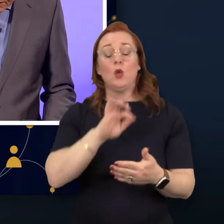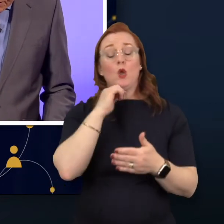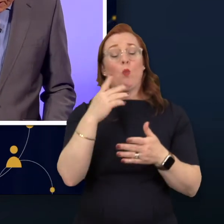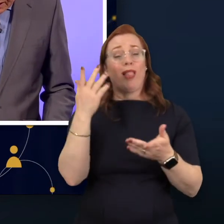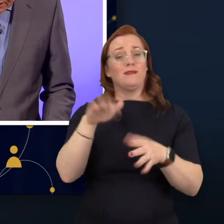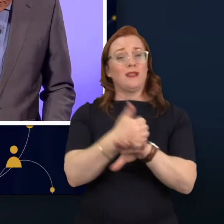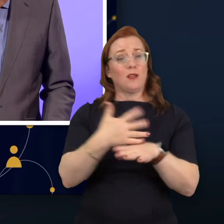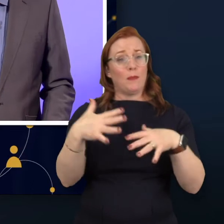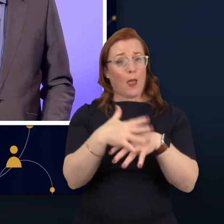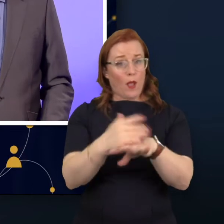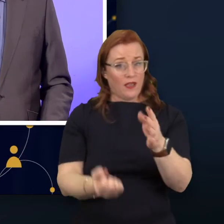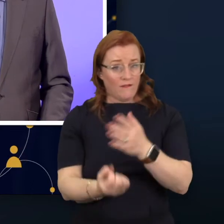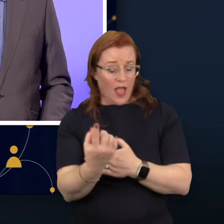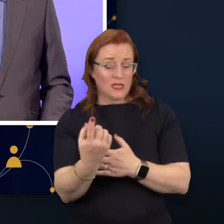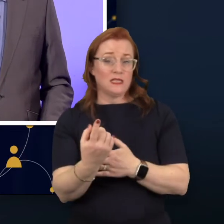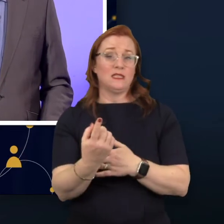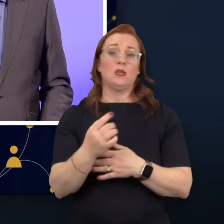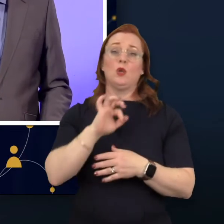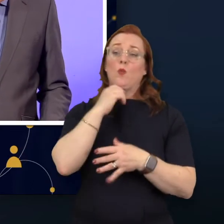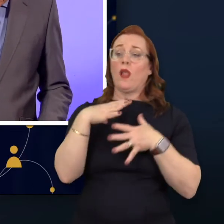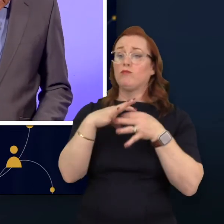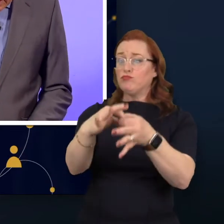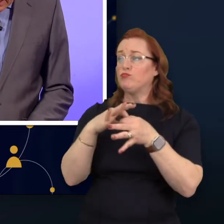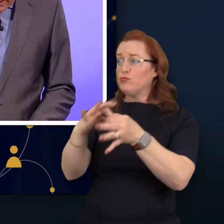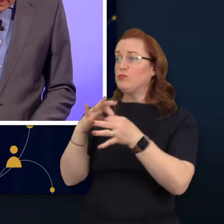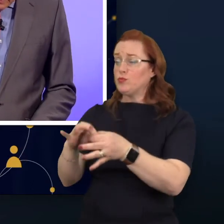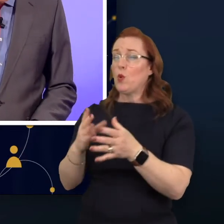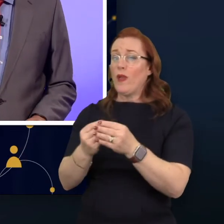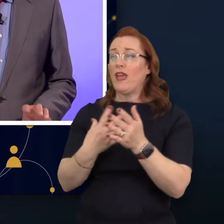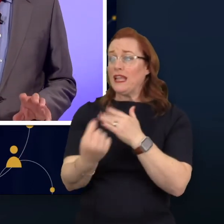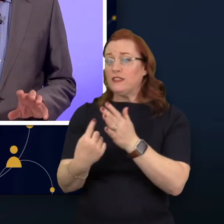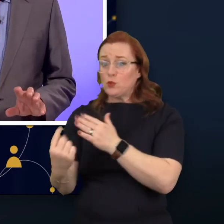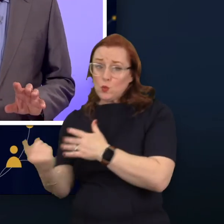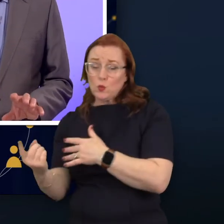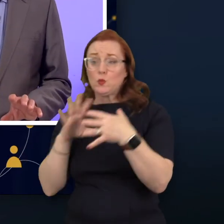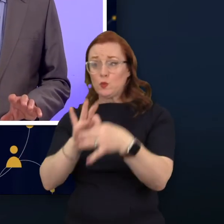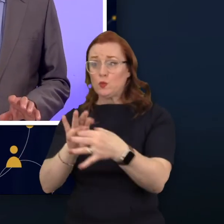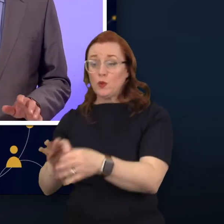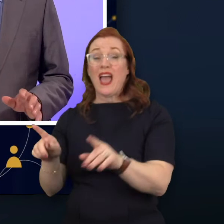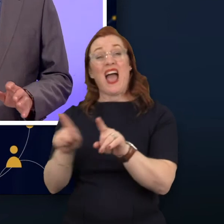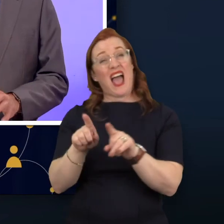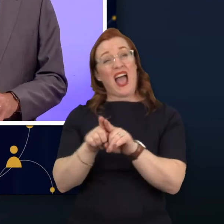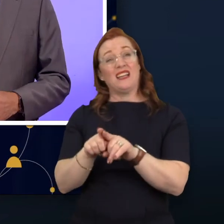events and we'll be engaging with individuals and with the third sector, especially